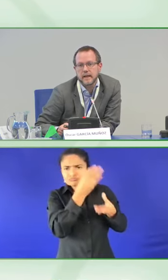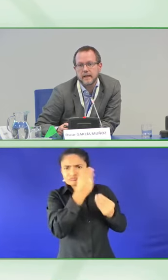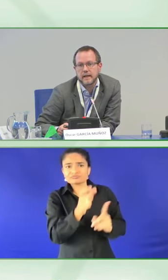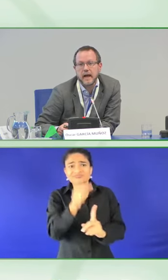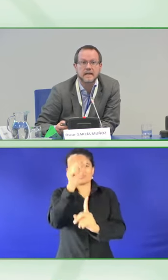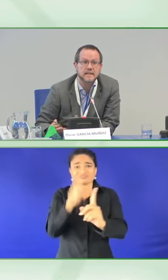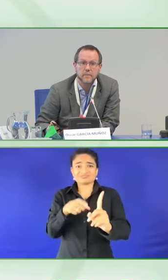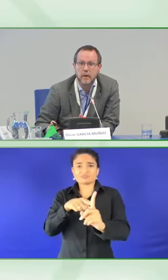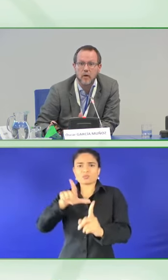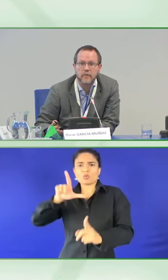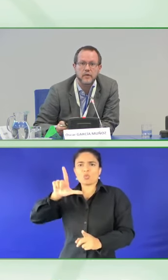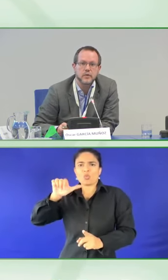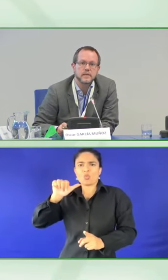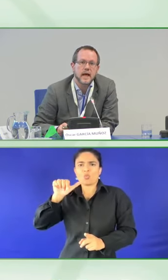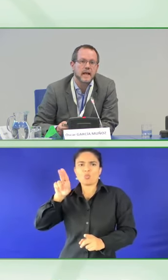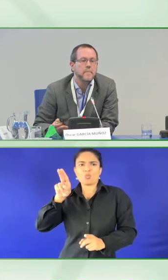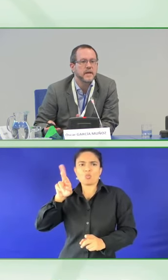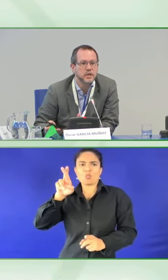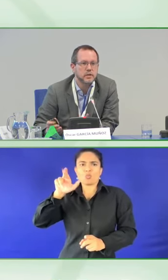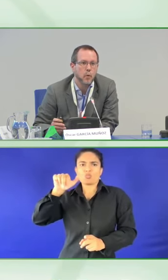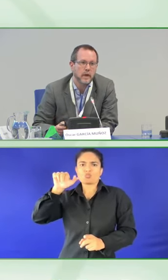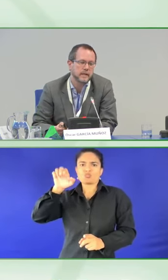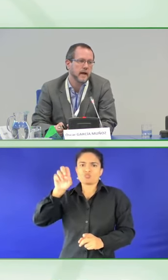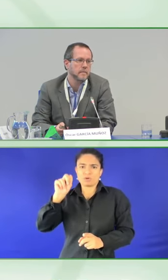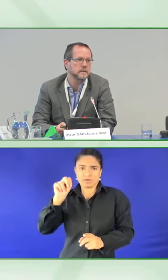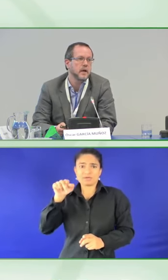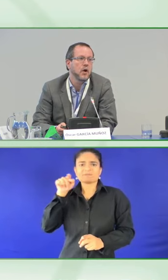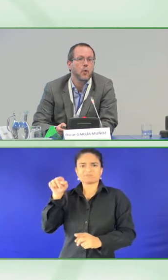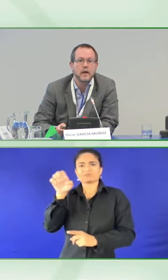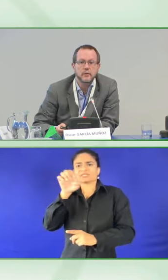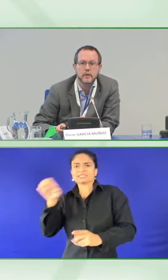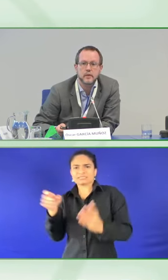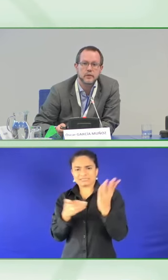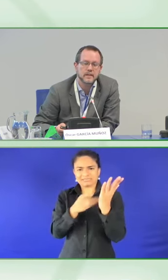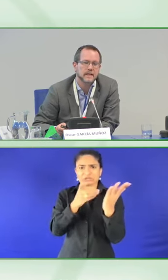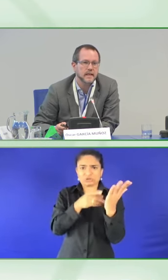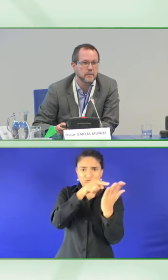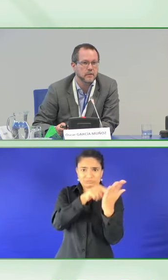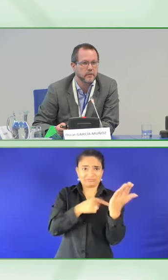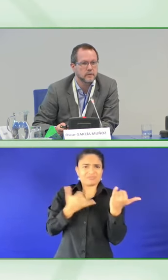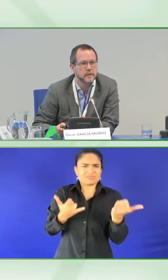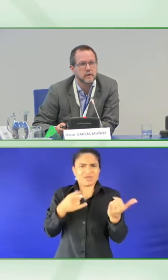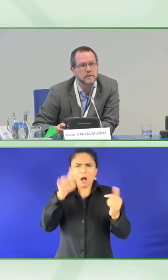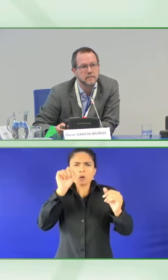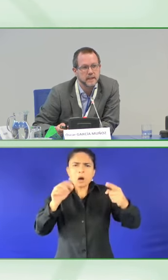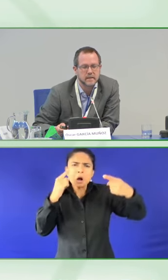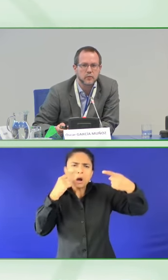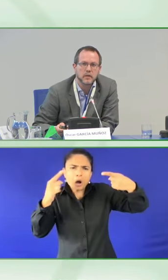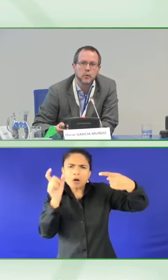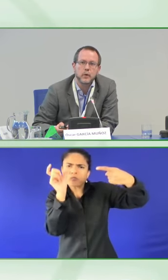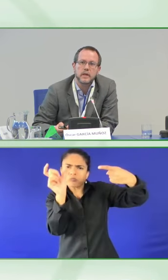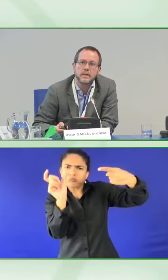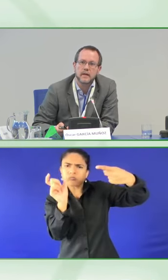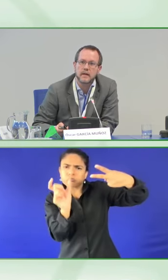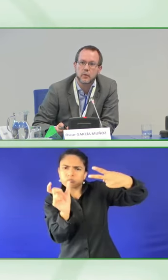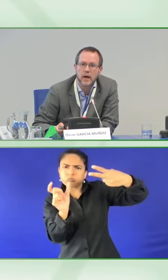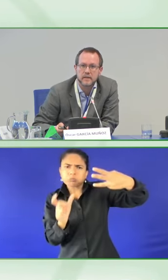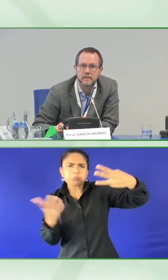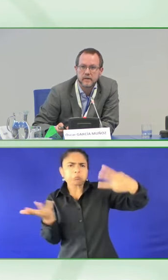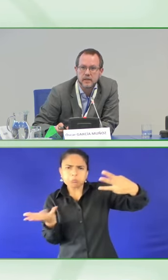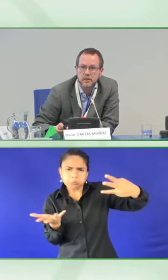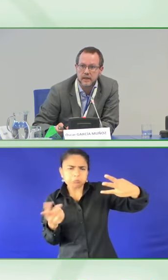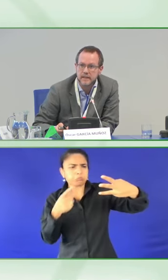read. And an example of use and a picture when it helps. Why do we use an example of use? Because sometimes when we